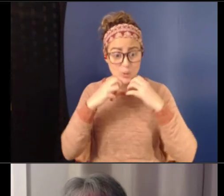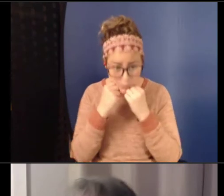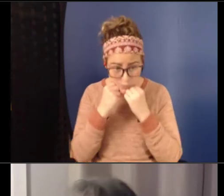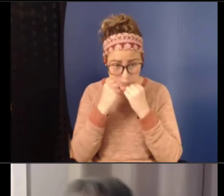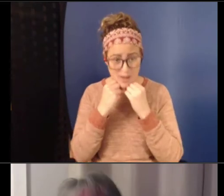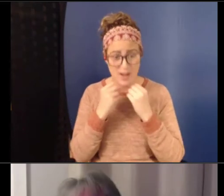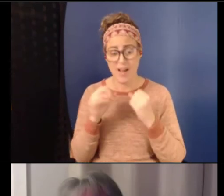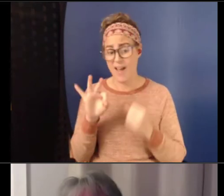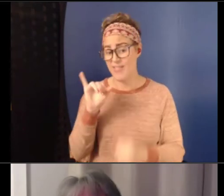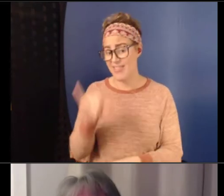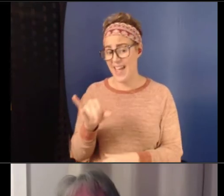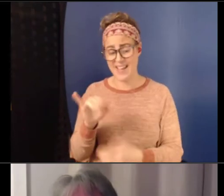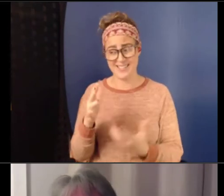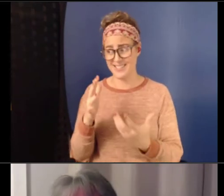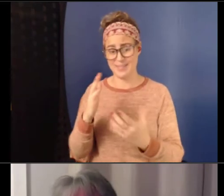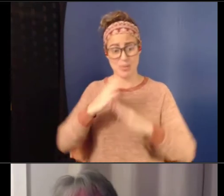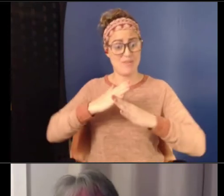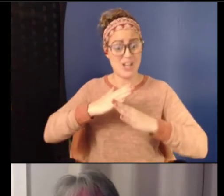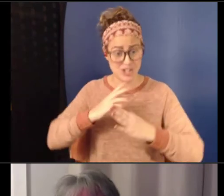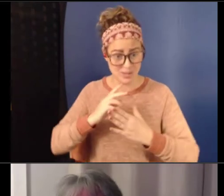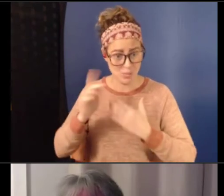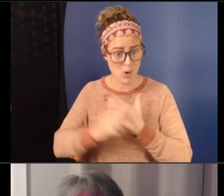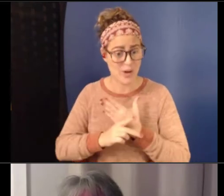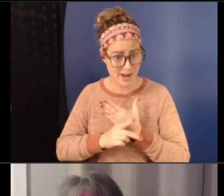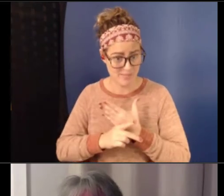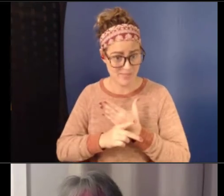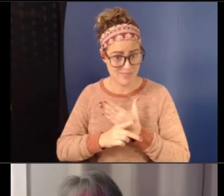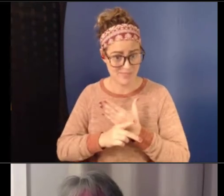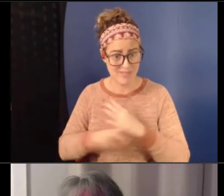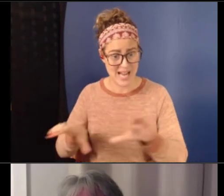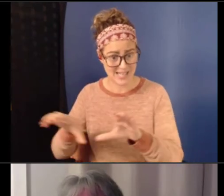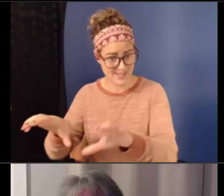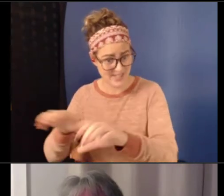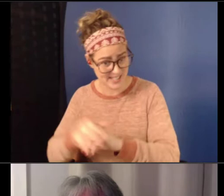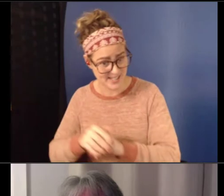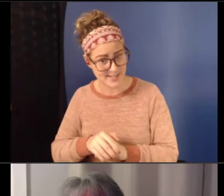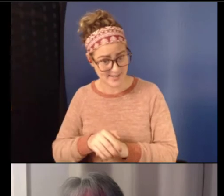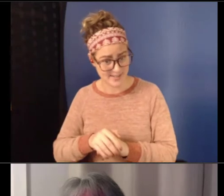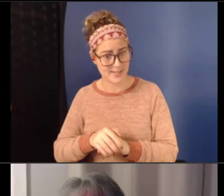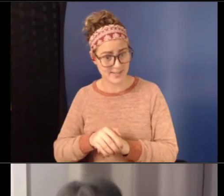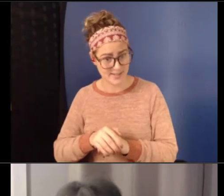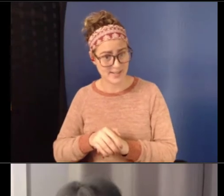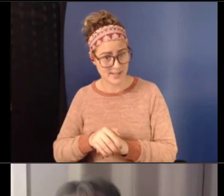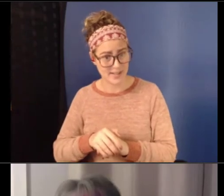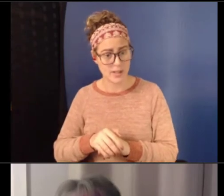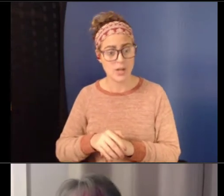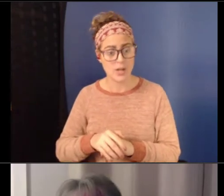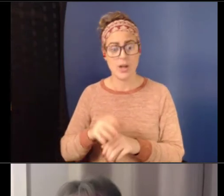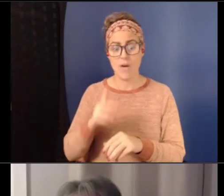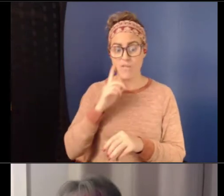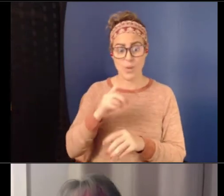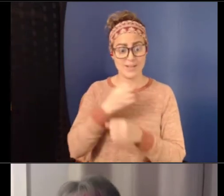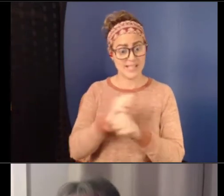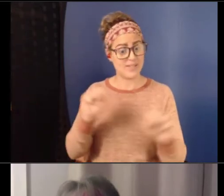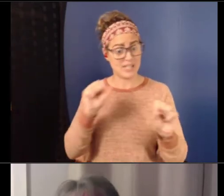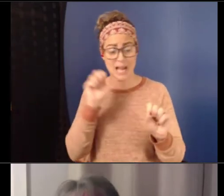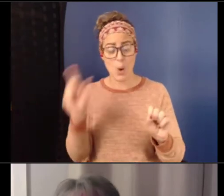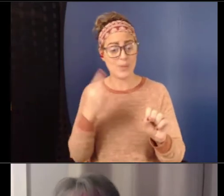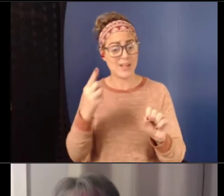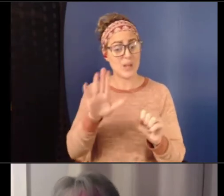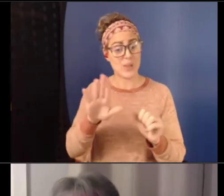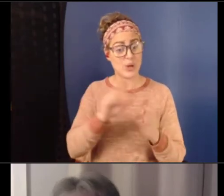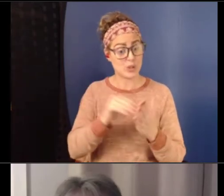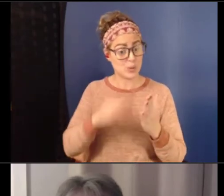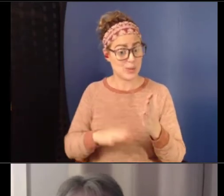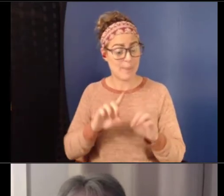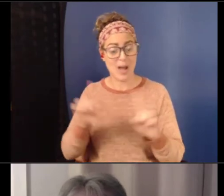violence prevention activities and to the safety of not only their individual student, but to